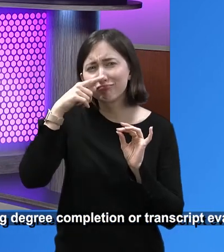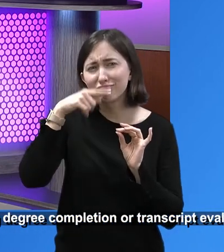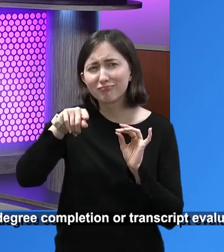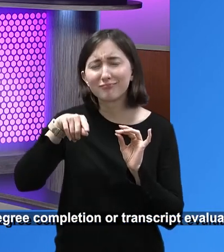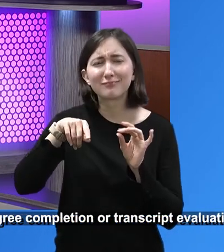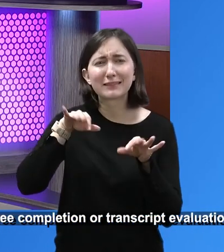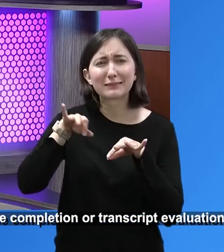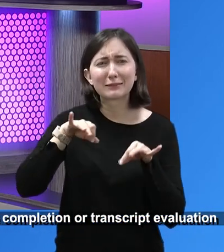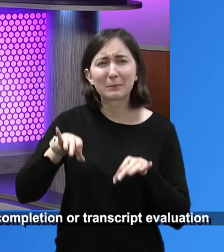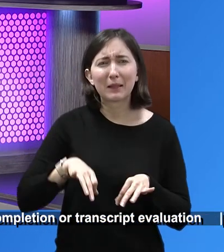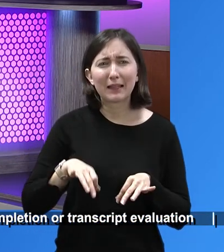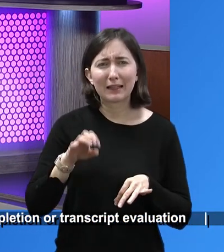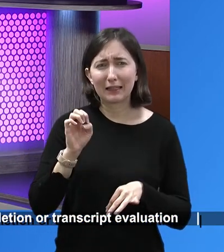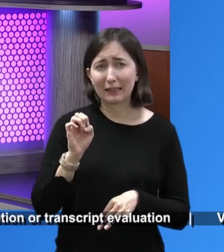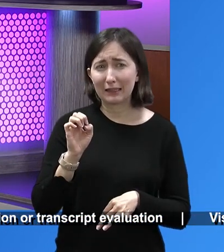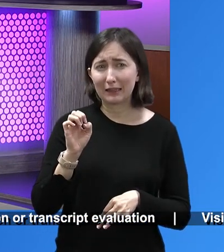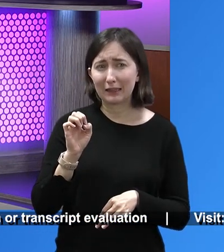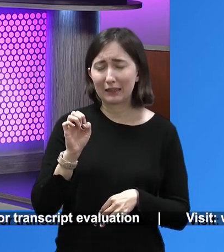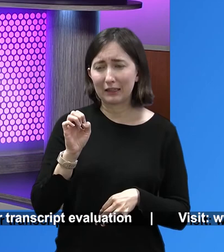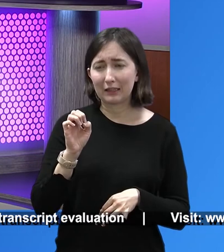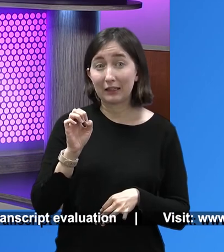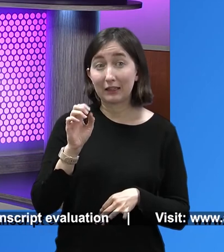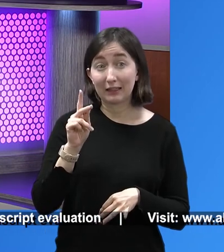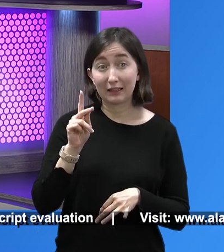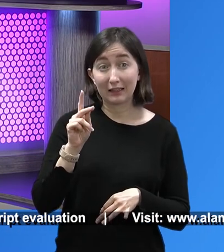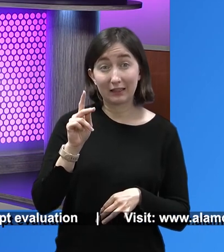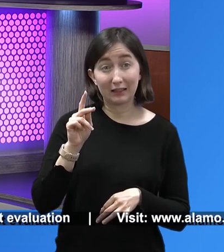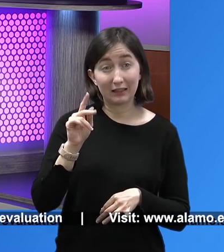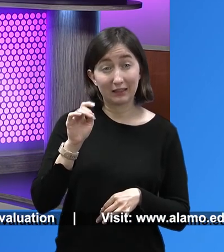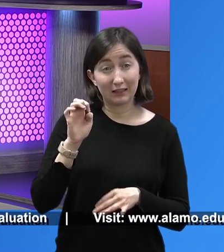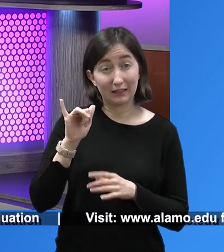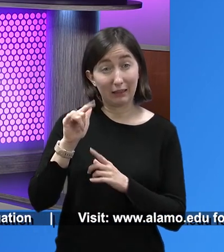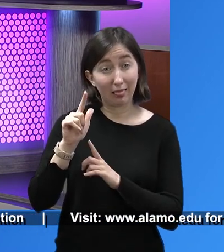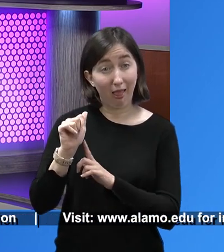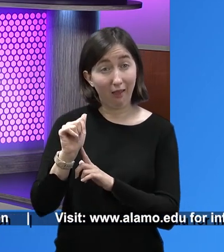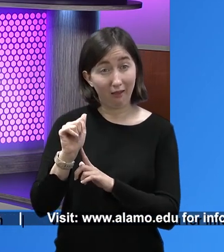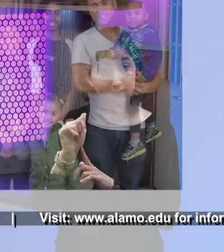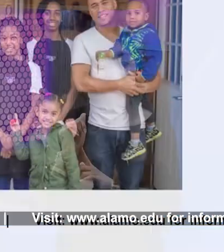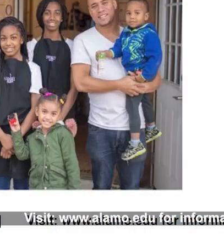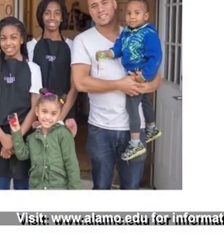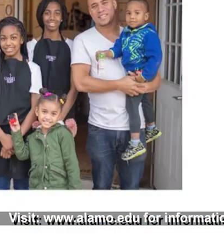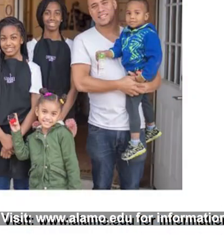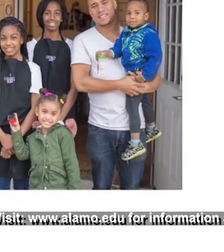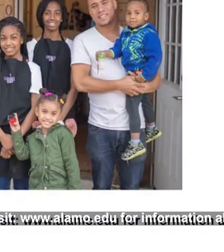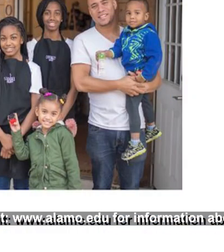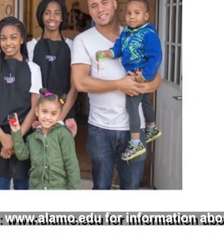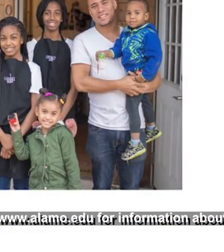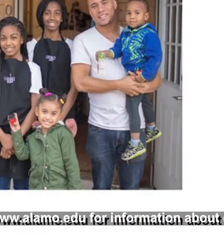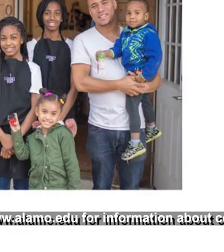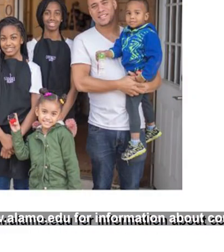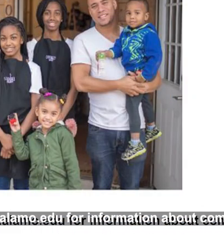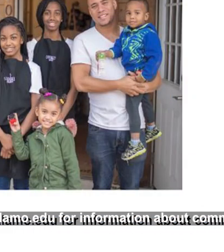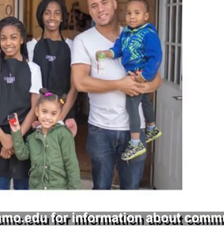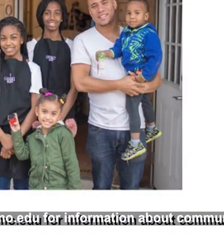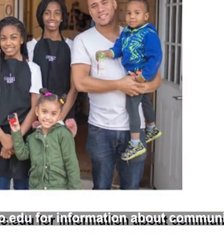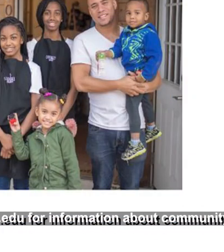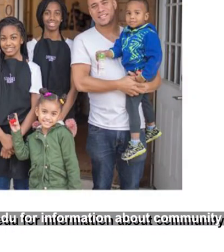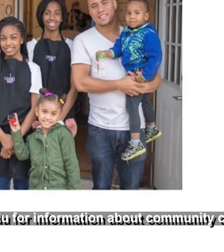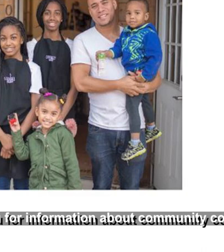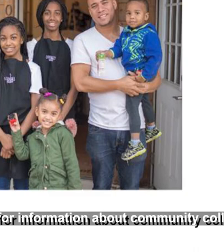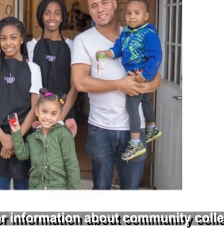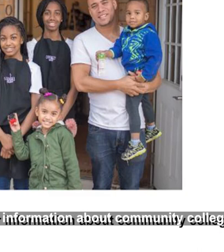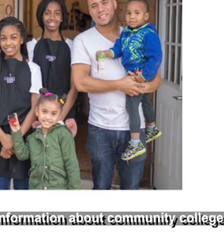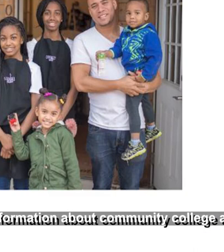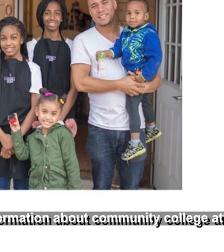by sharing the story of Keela, neighbors and her family? Yeah. So Keela came to us. Keela has